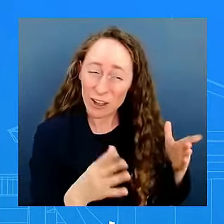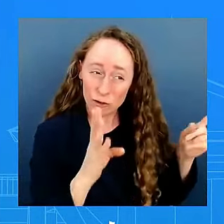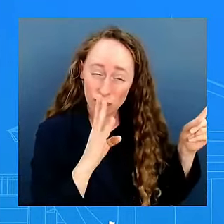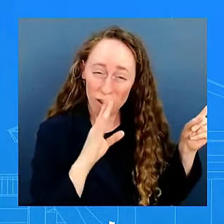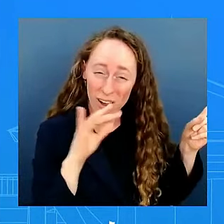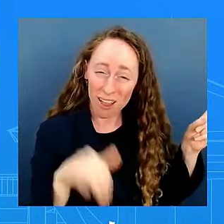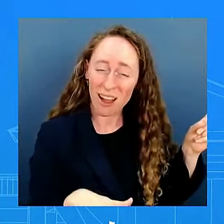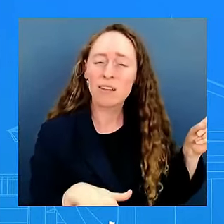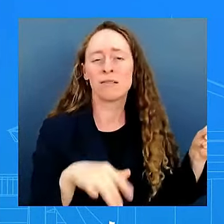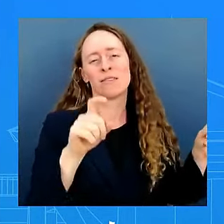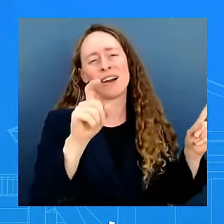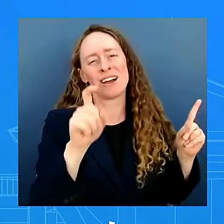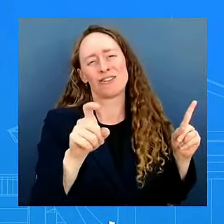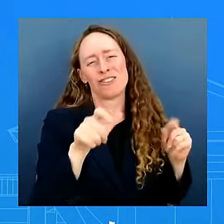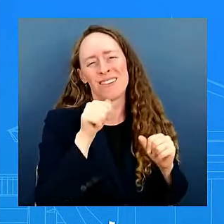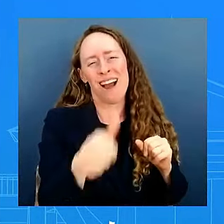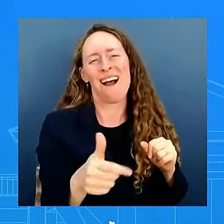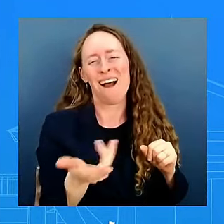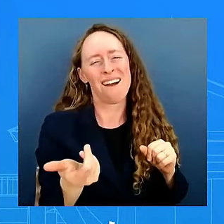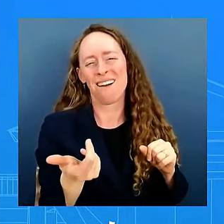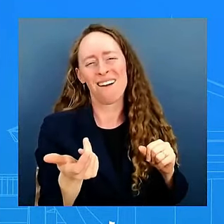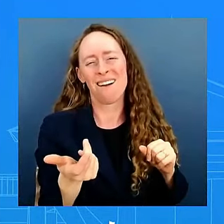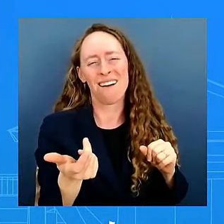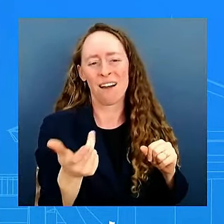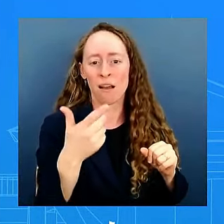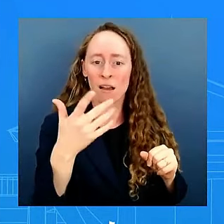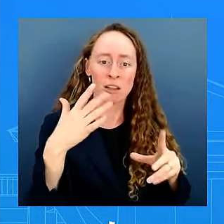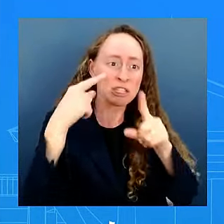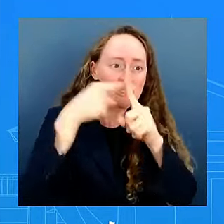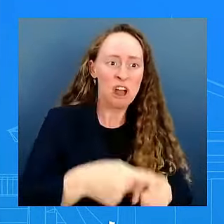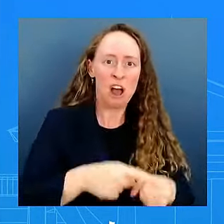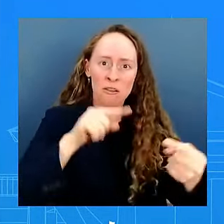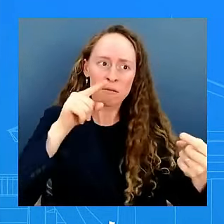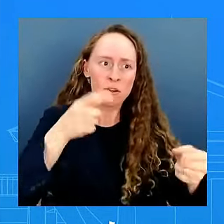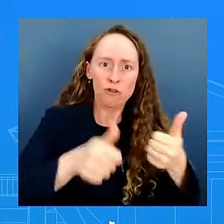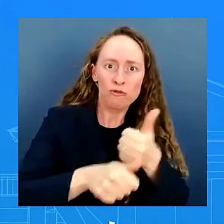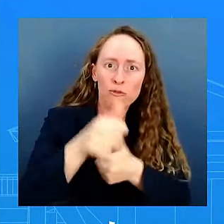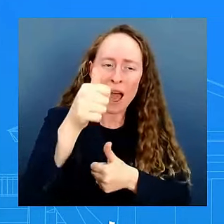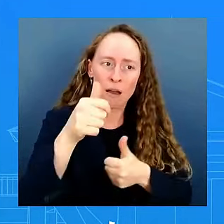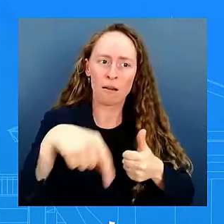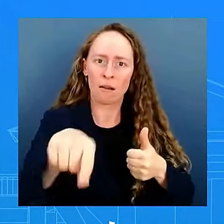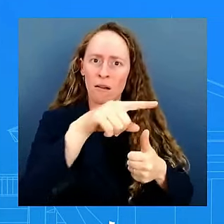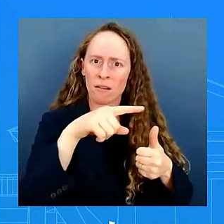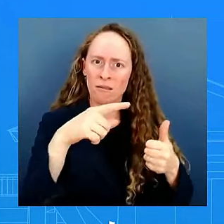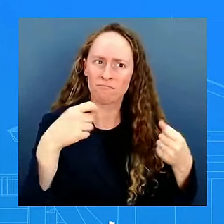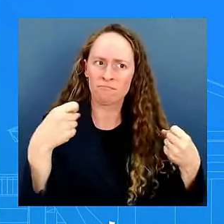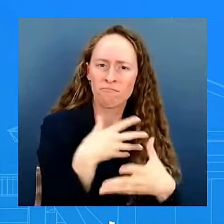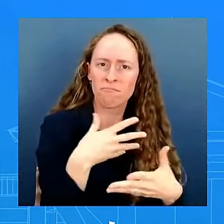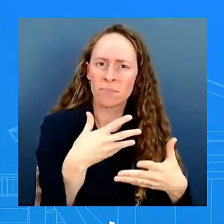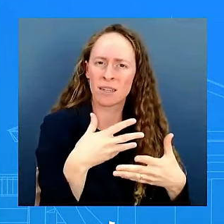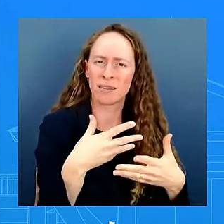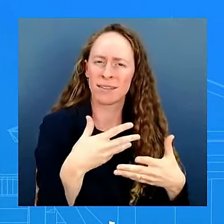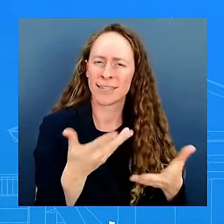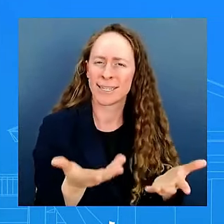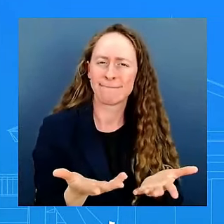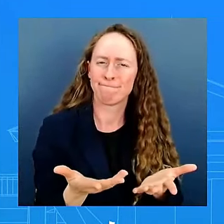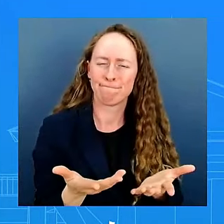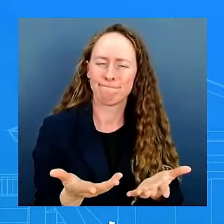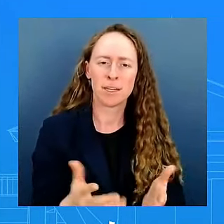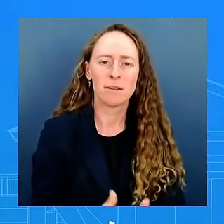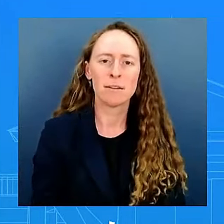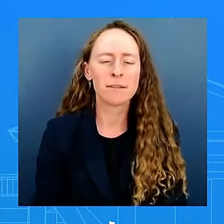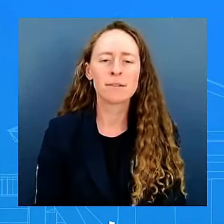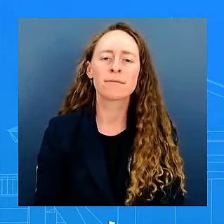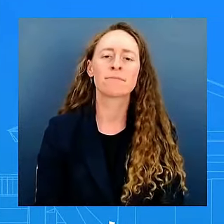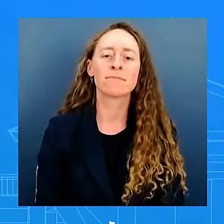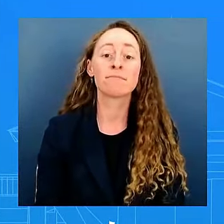communities that's not who we should be and if they're going to fall for conspiracy theories